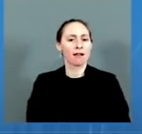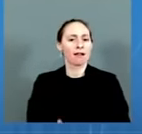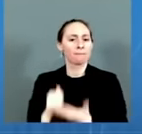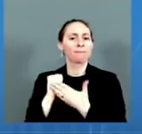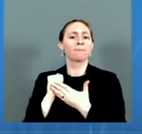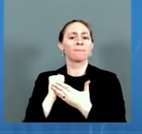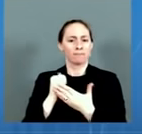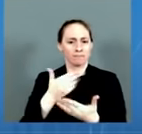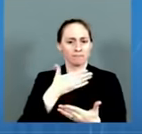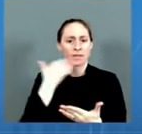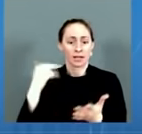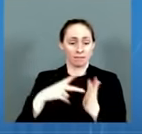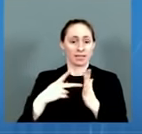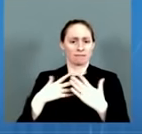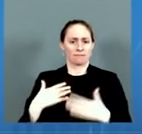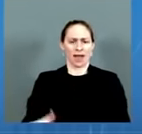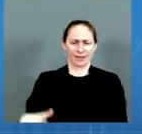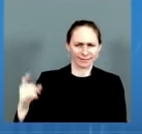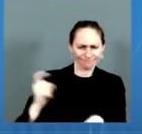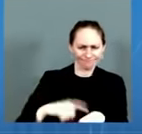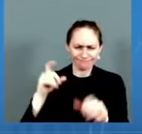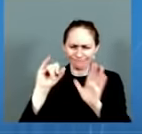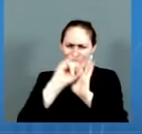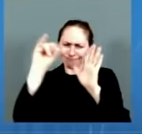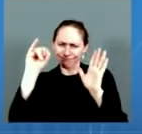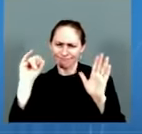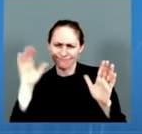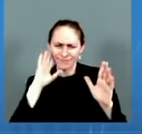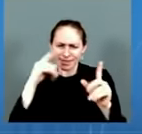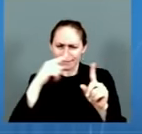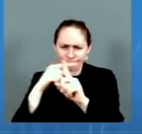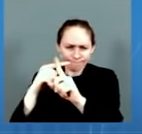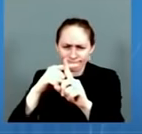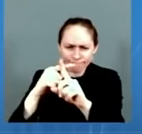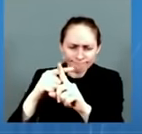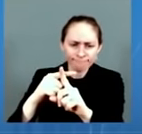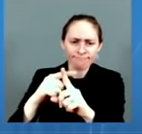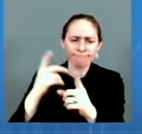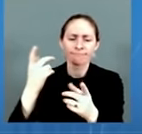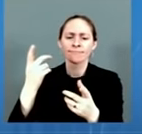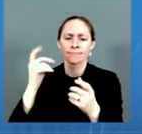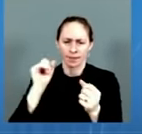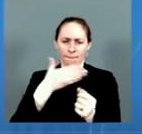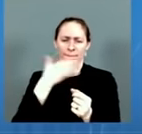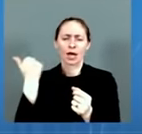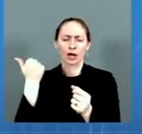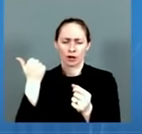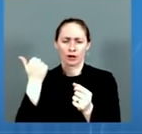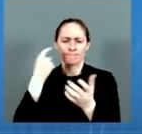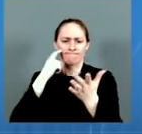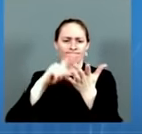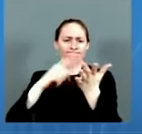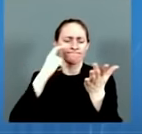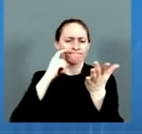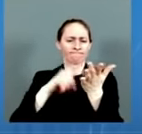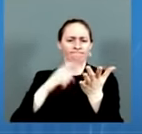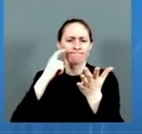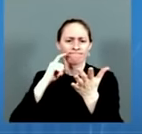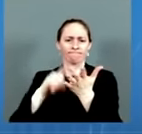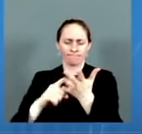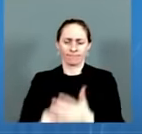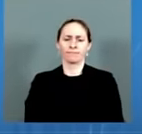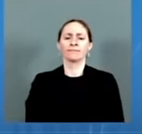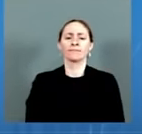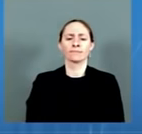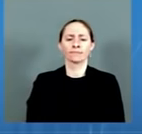a 38-fold increase. Next slide. And most recent data from our own Vaccine Research Center,